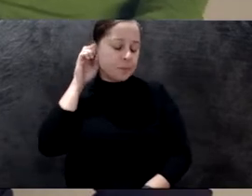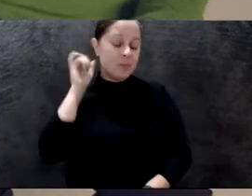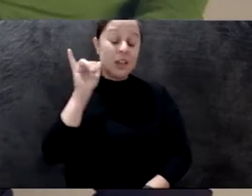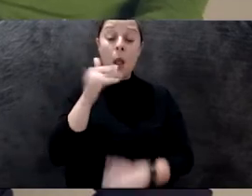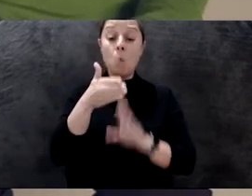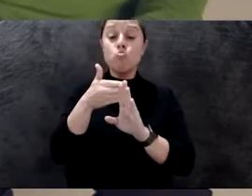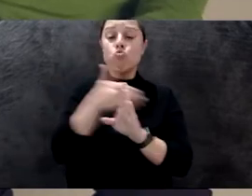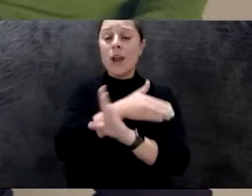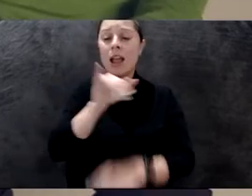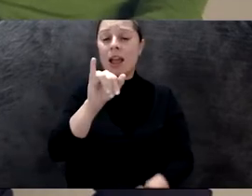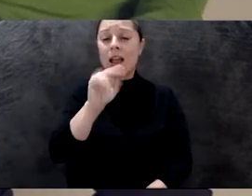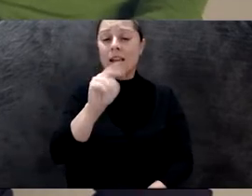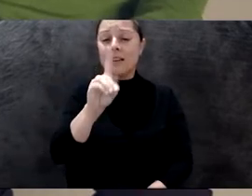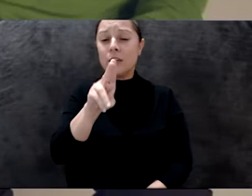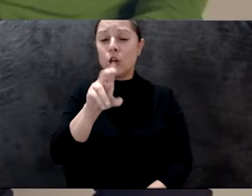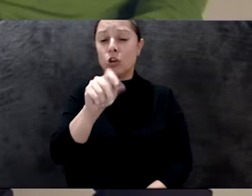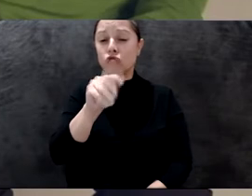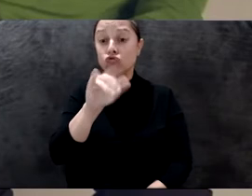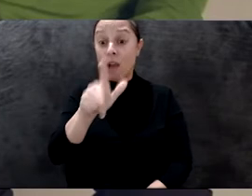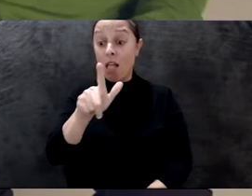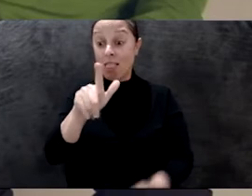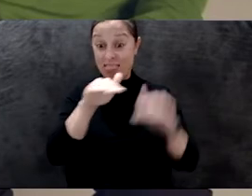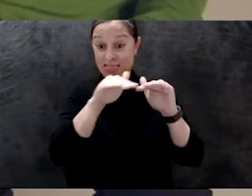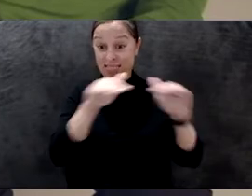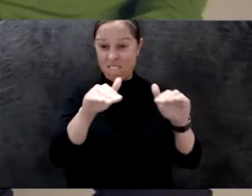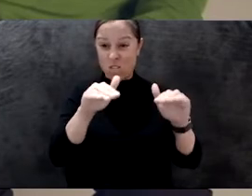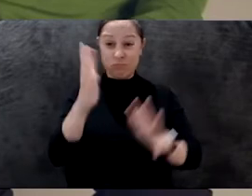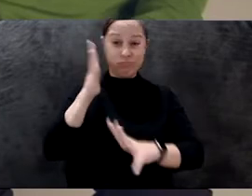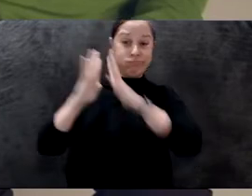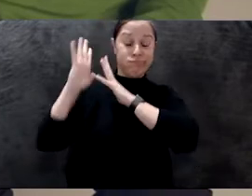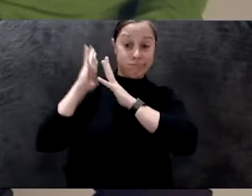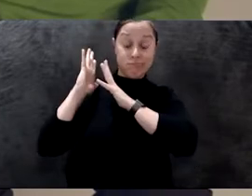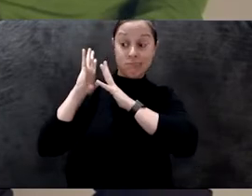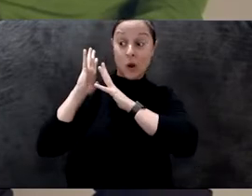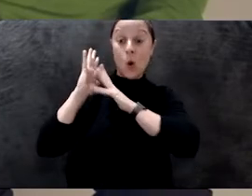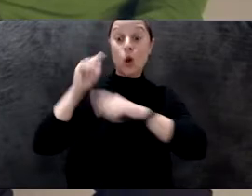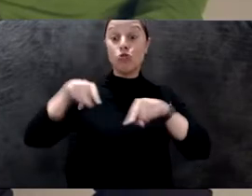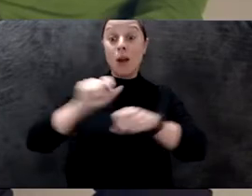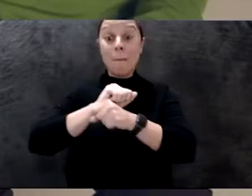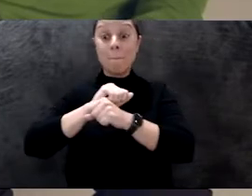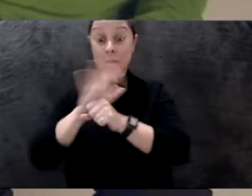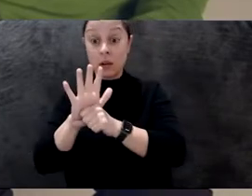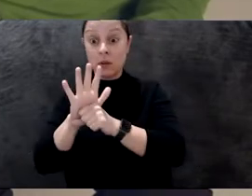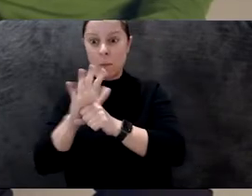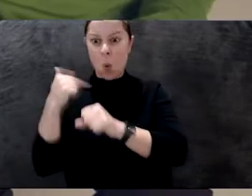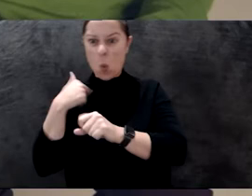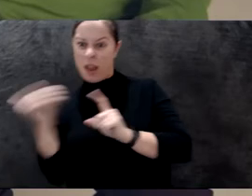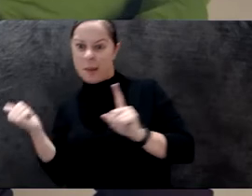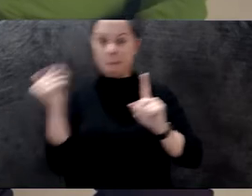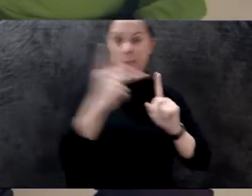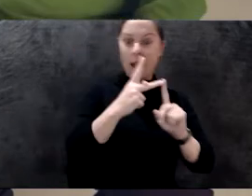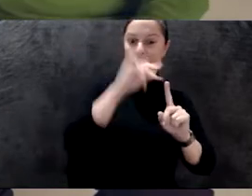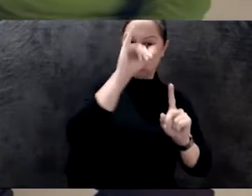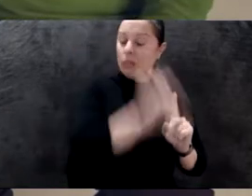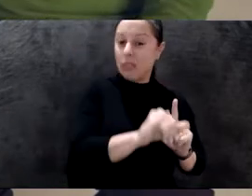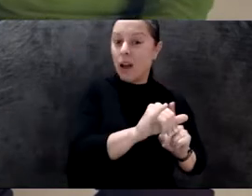it moved back to that time. Now, because the earth moved much, then we were able to hear things that we